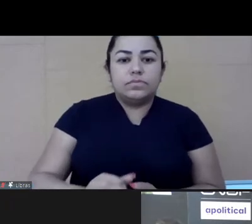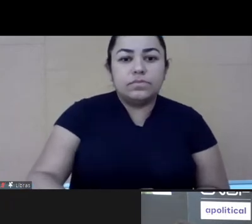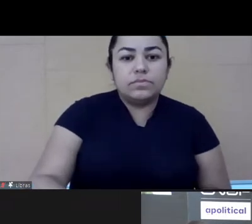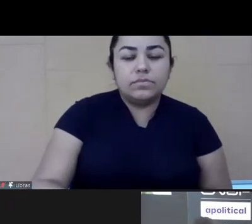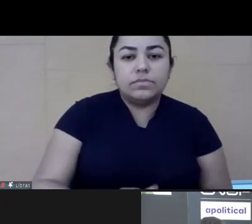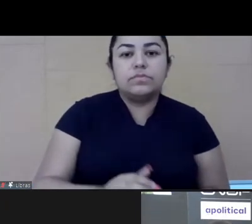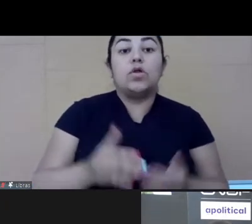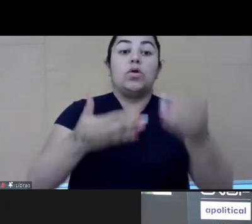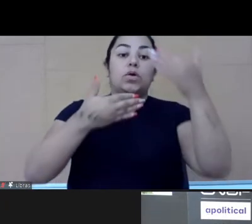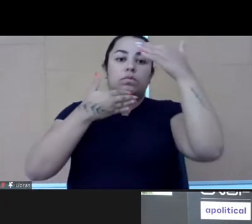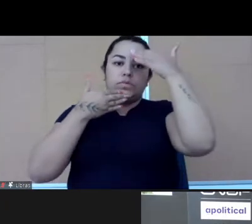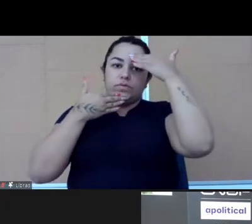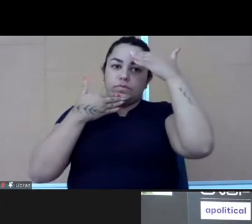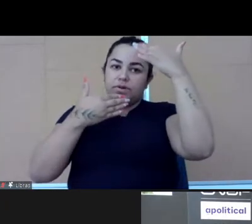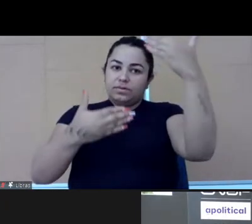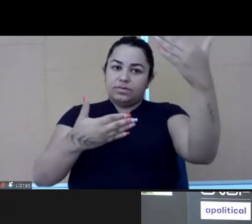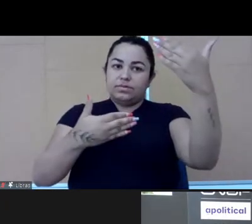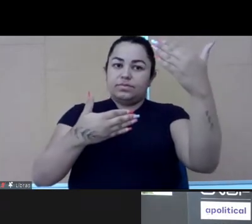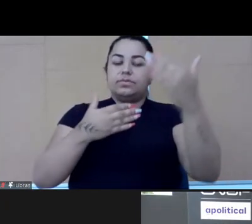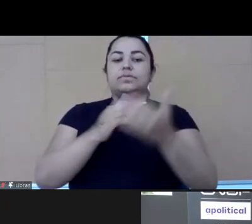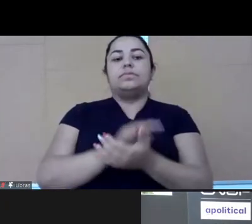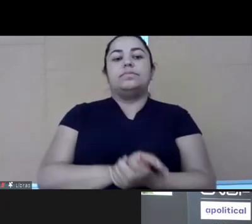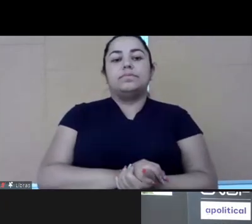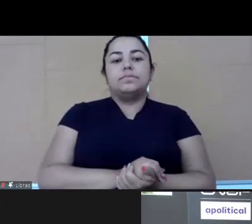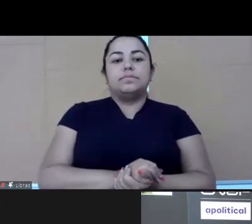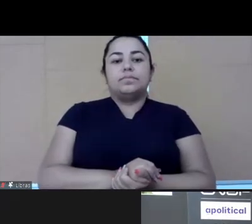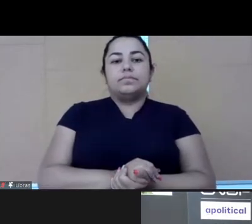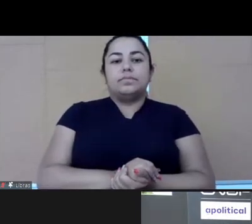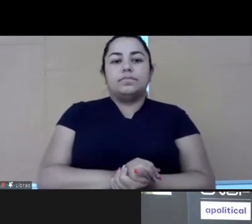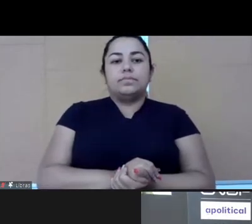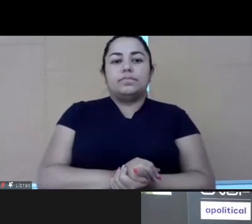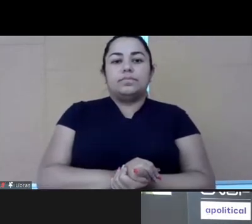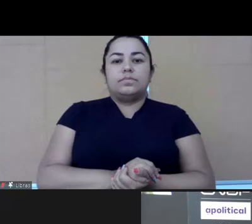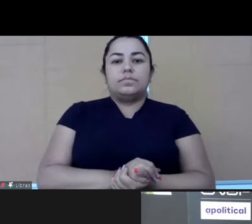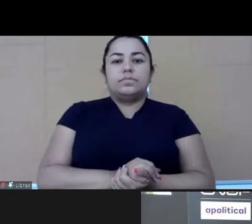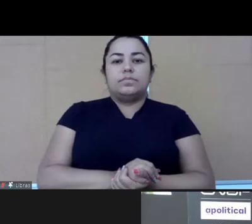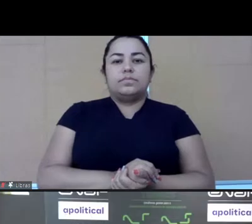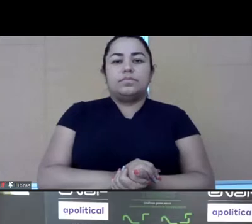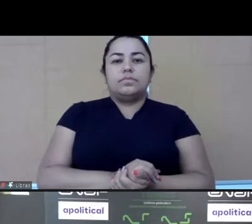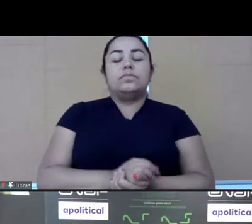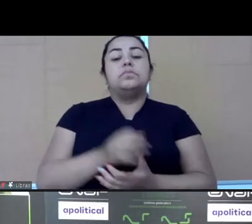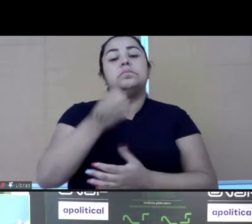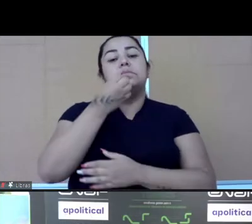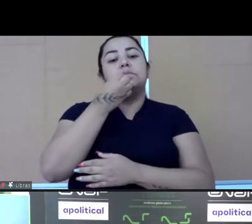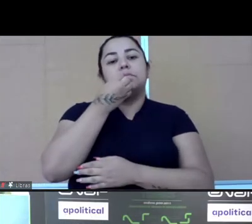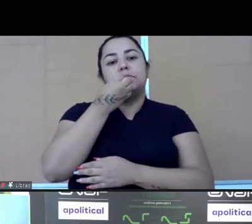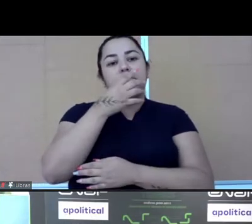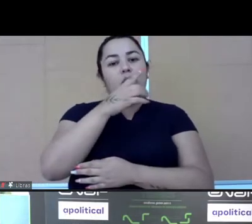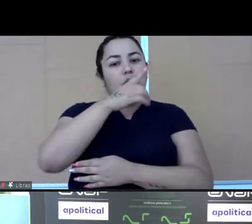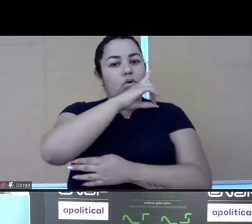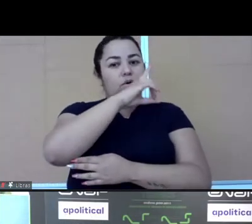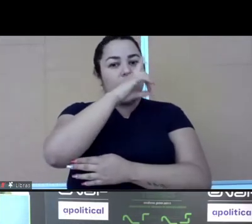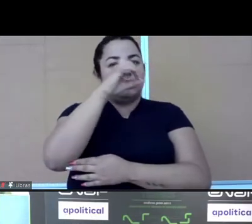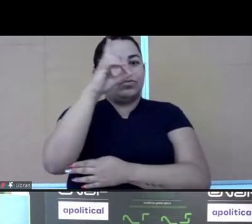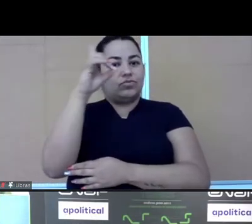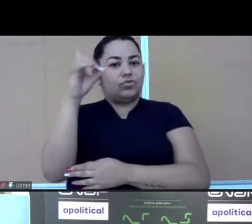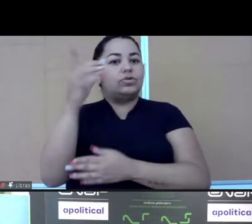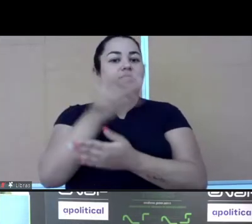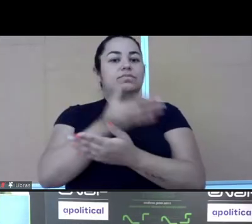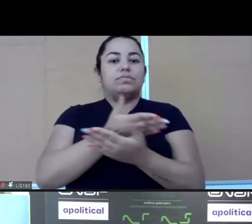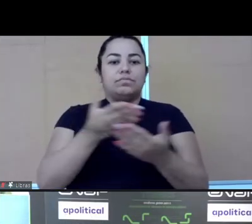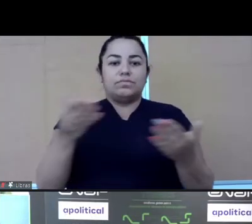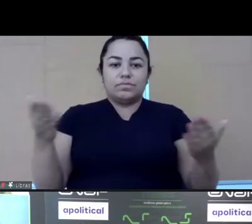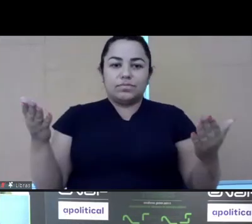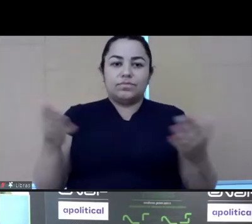Yes. All right. All right. All right. Well, good afternoon. Good morning. Good evening from wherever everyone is.